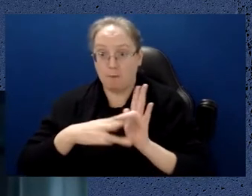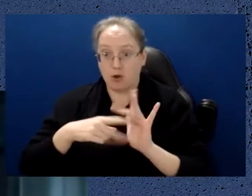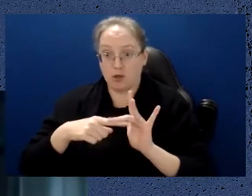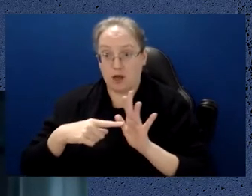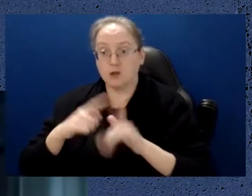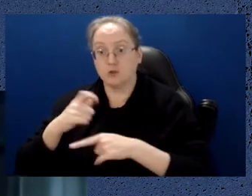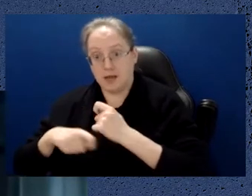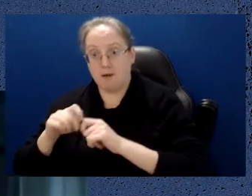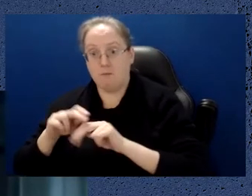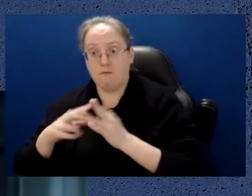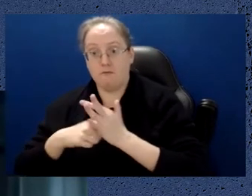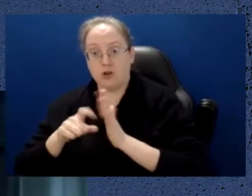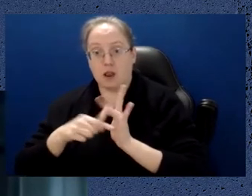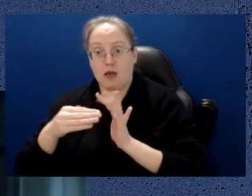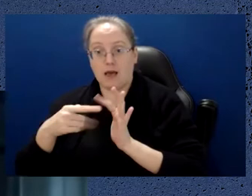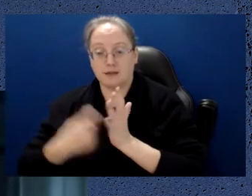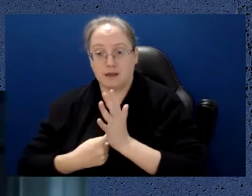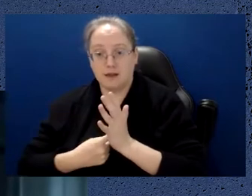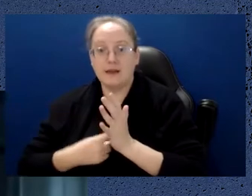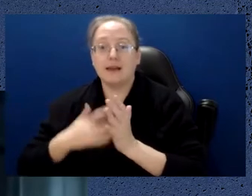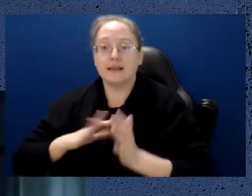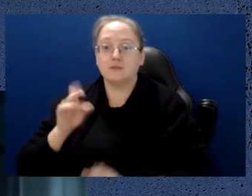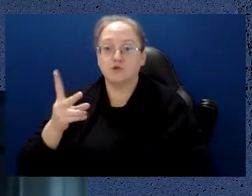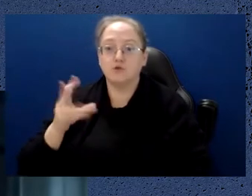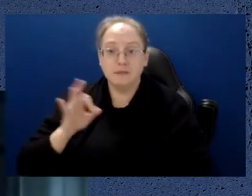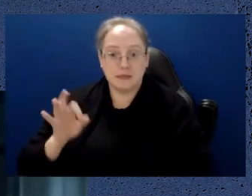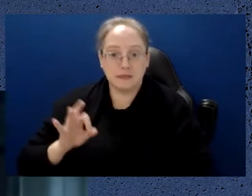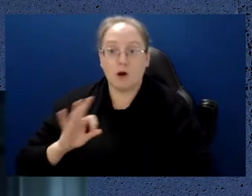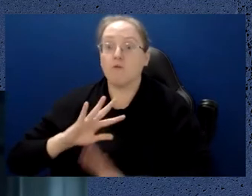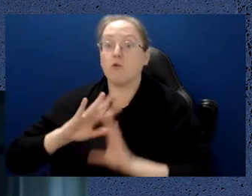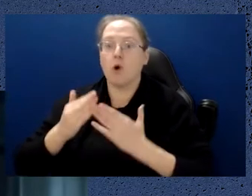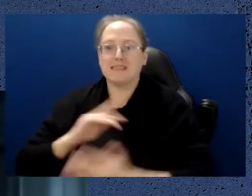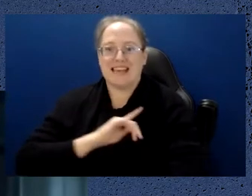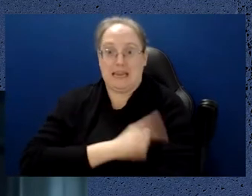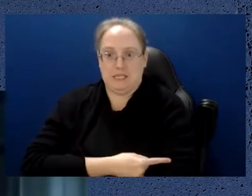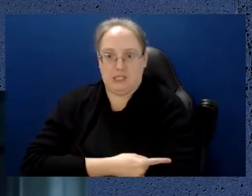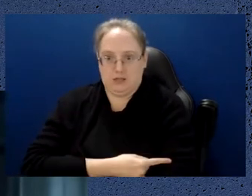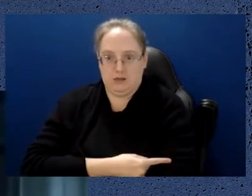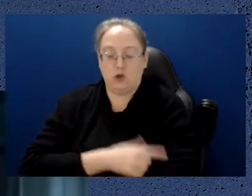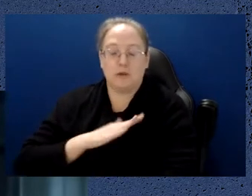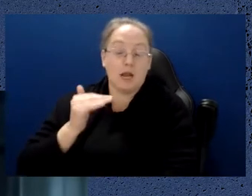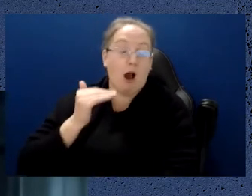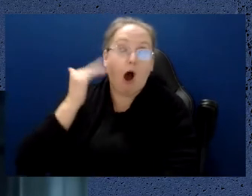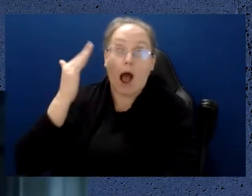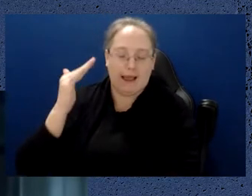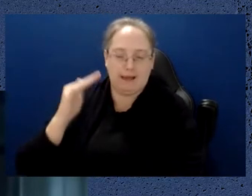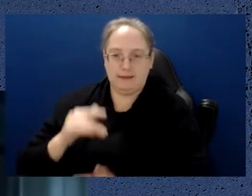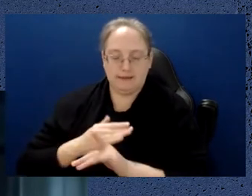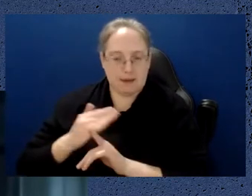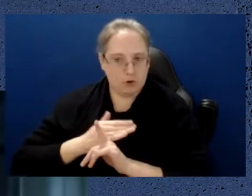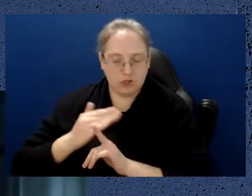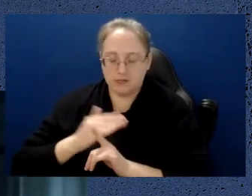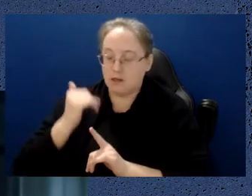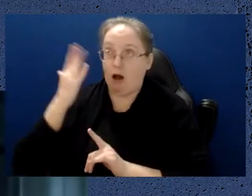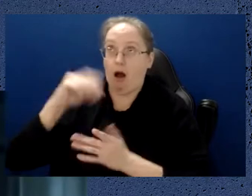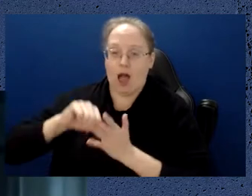It's so energy intensive, you have to create very high temperatures and very high pressure. If you could find a catalyst that